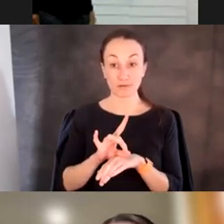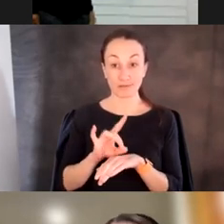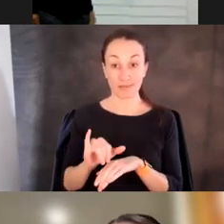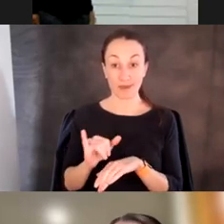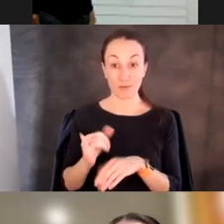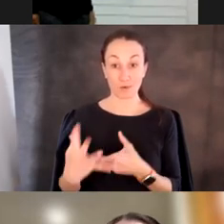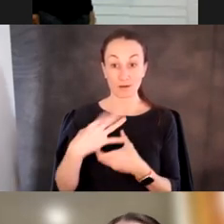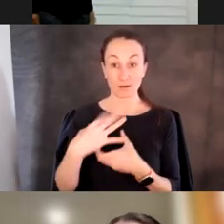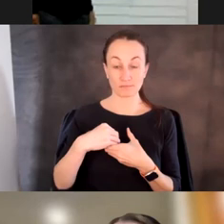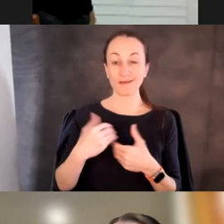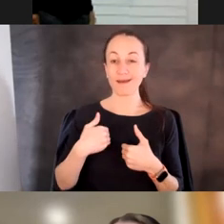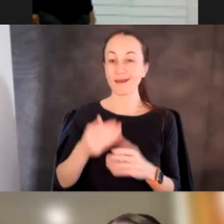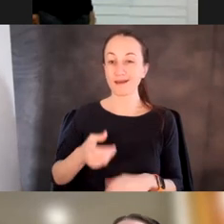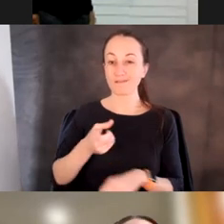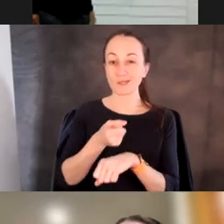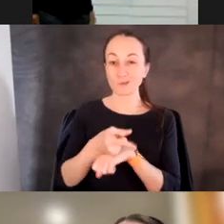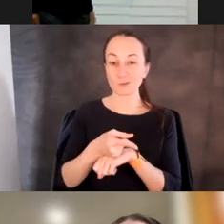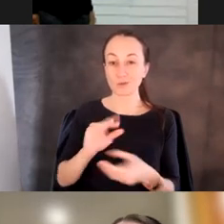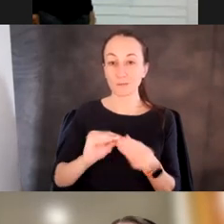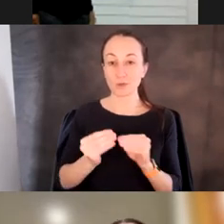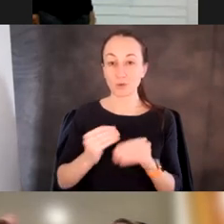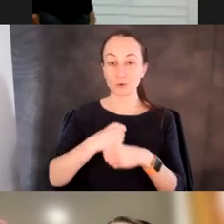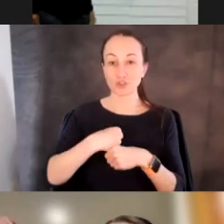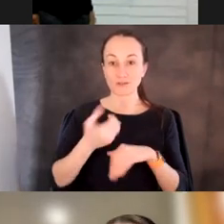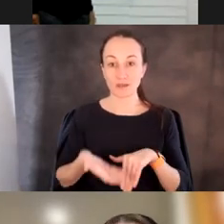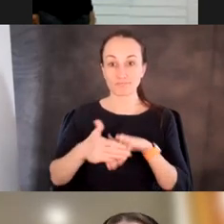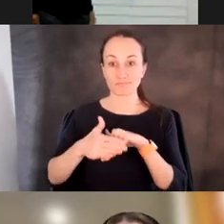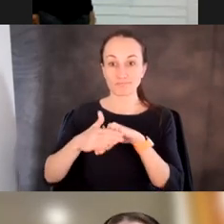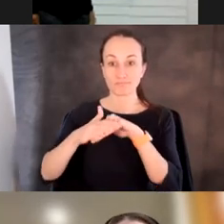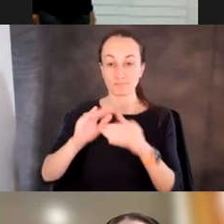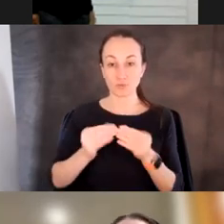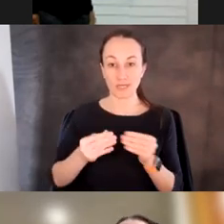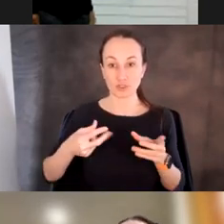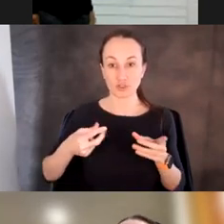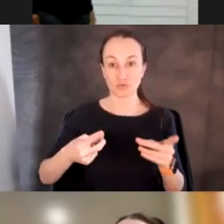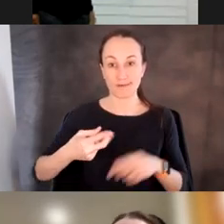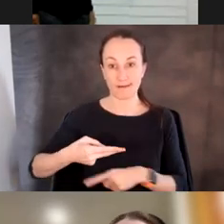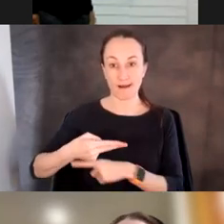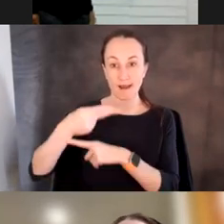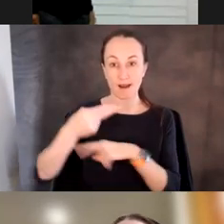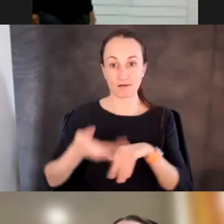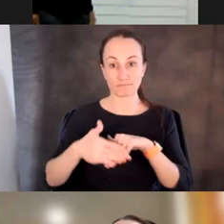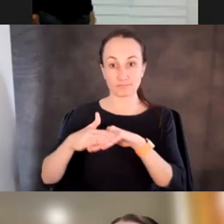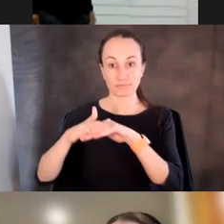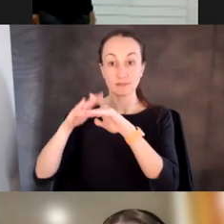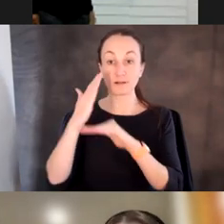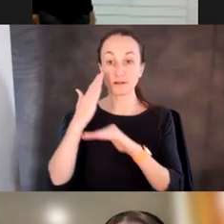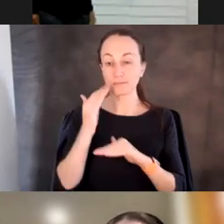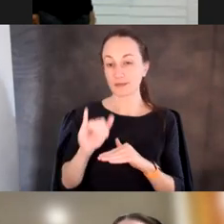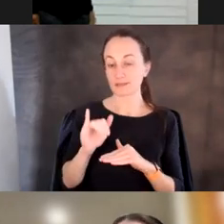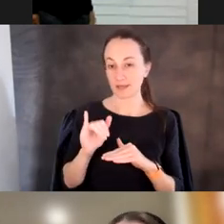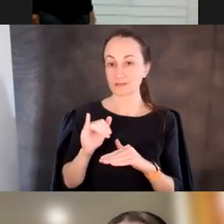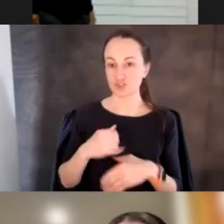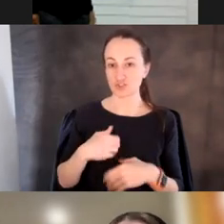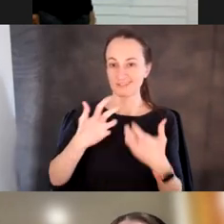this, this inducible mutagenesis plasmid that raises the mutation rate really, really high. And because this is such an engine